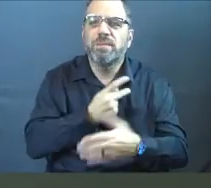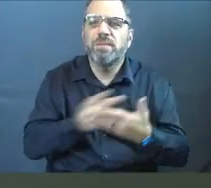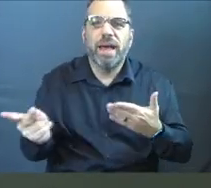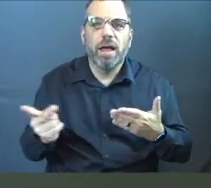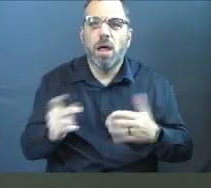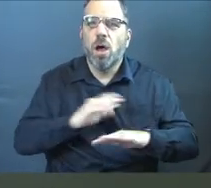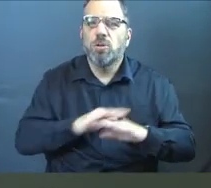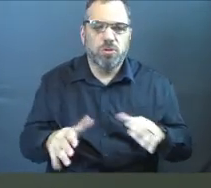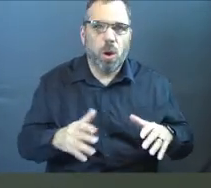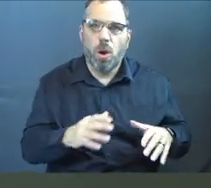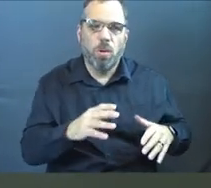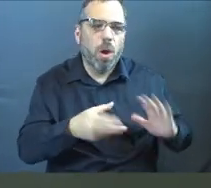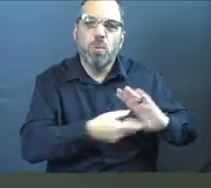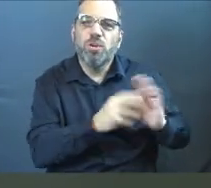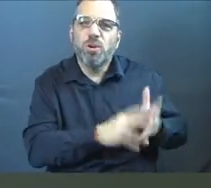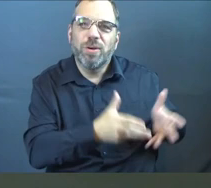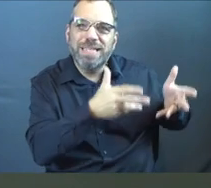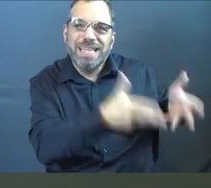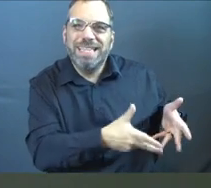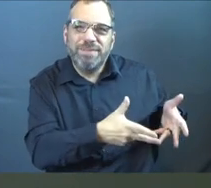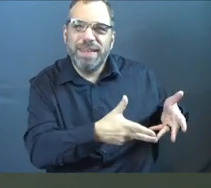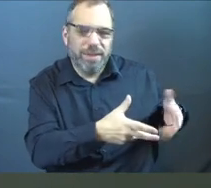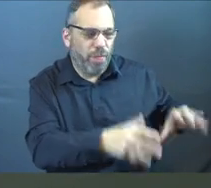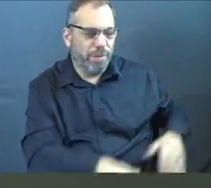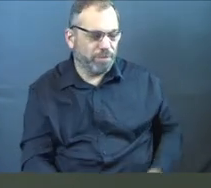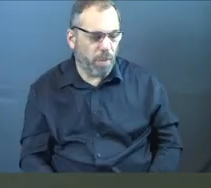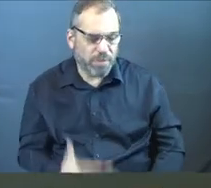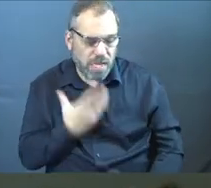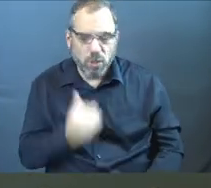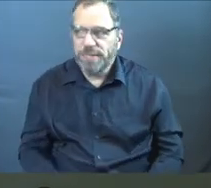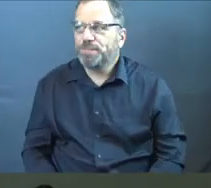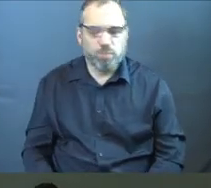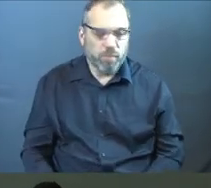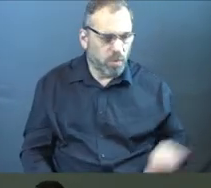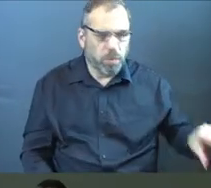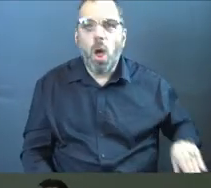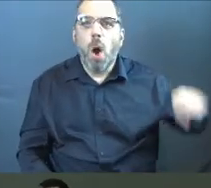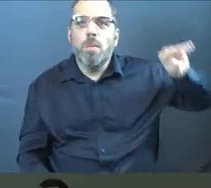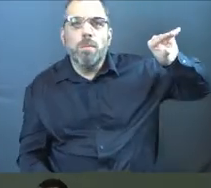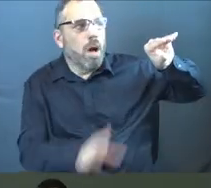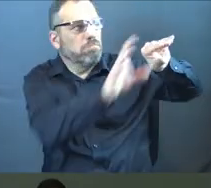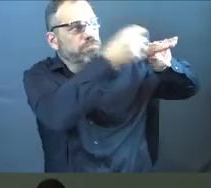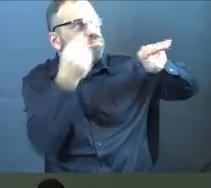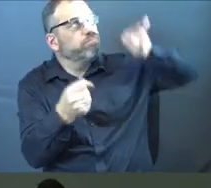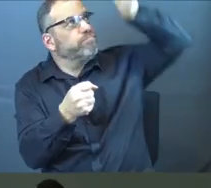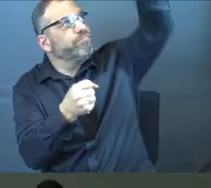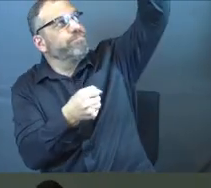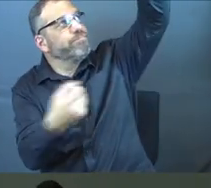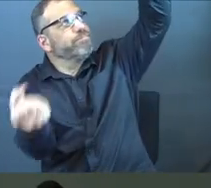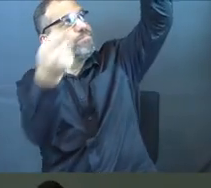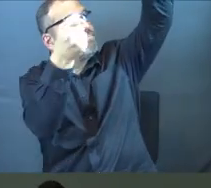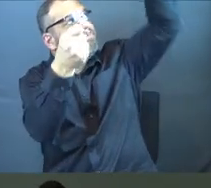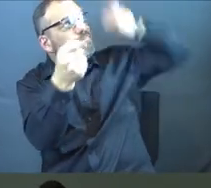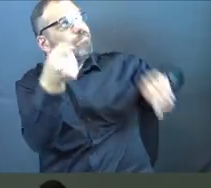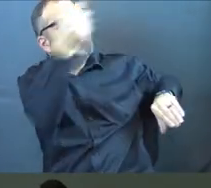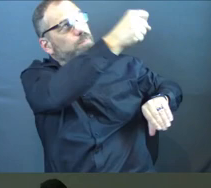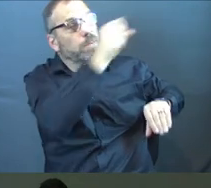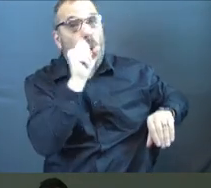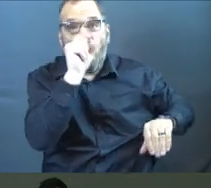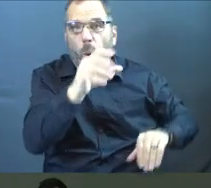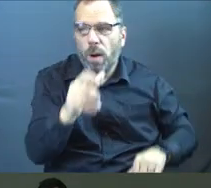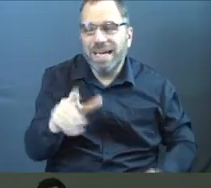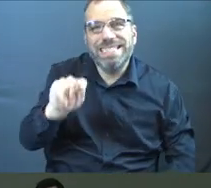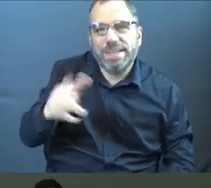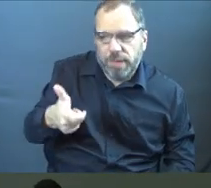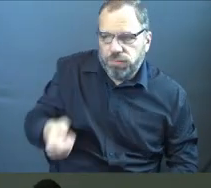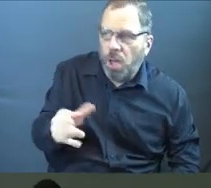Like I said, don't leave the Oreos on the counter. If you're like, I'm no sweets. It's like put those things somewhere else. Go put the remote in the safe and give somebody else the code. You know what I